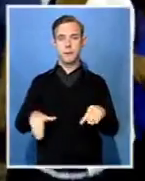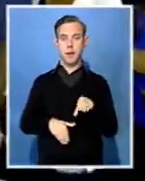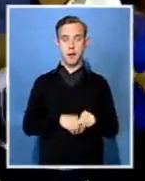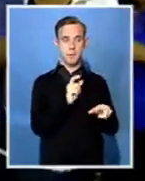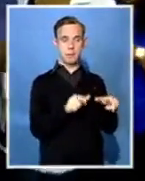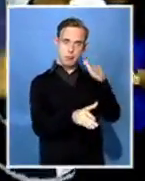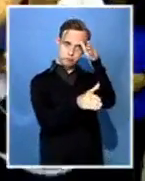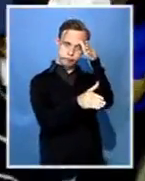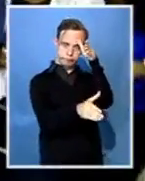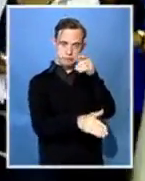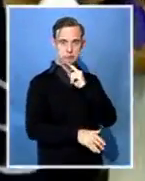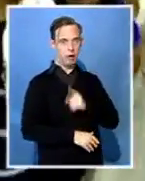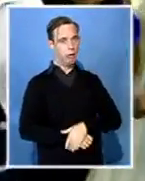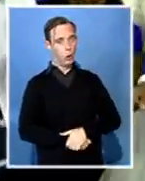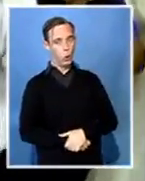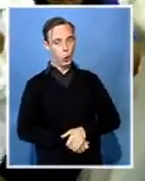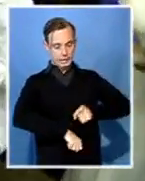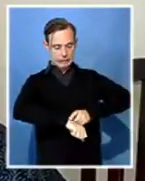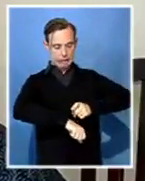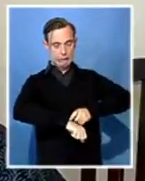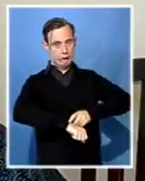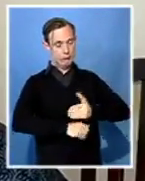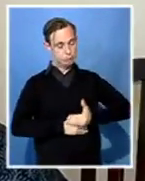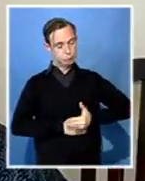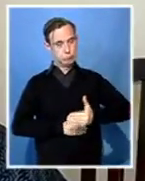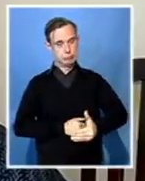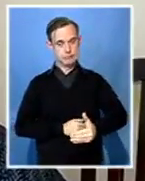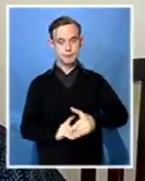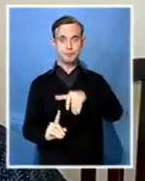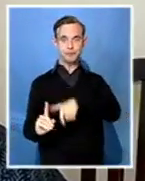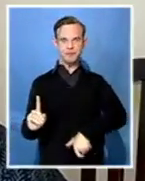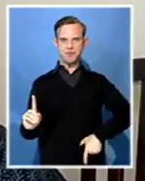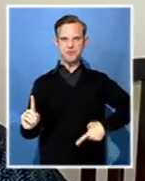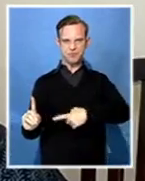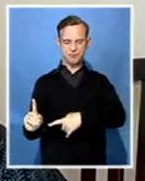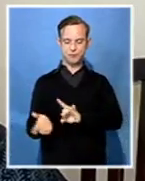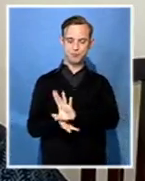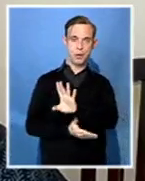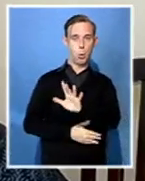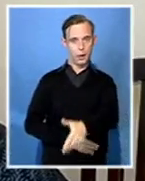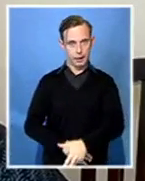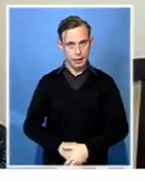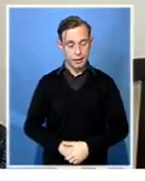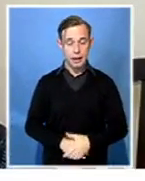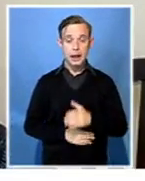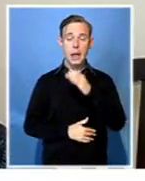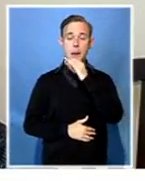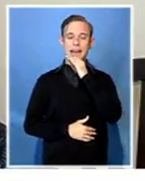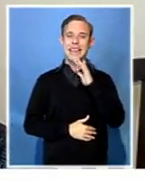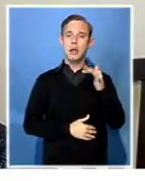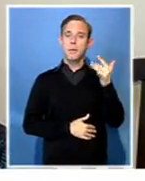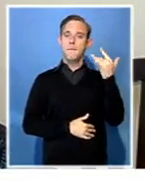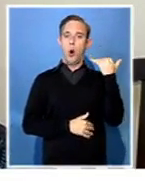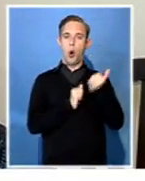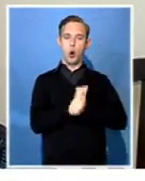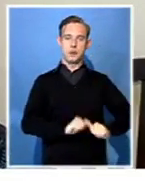mayor. As democracy, the municipalities are run on party political lines,